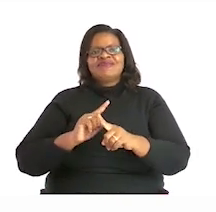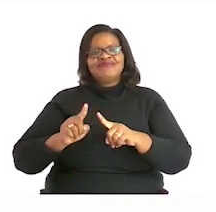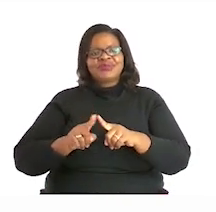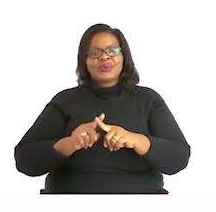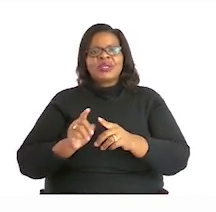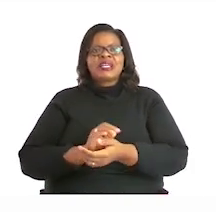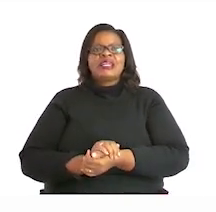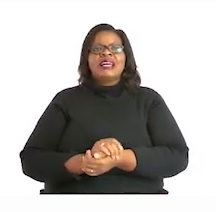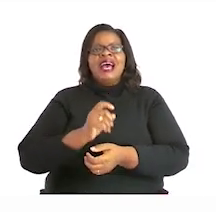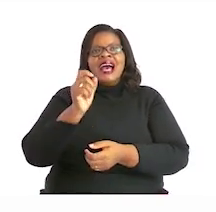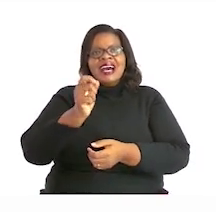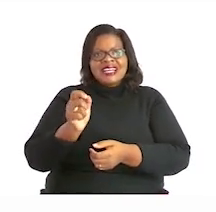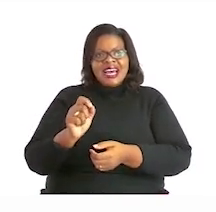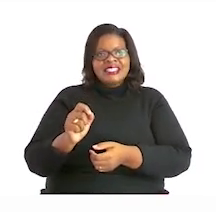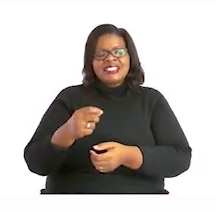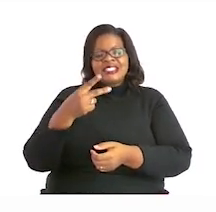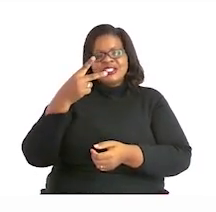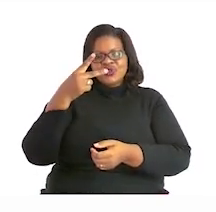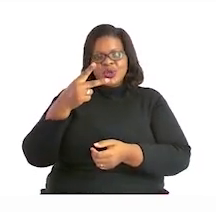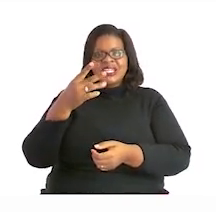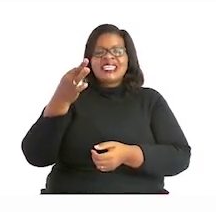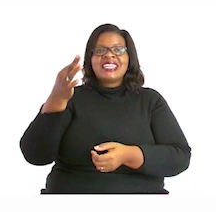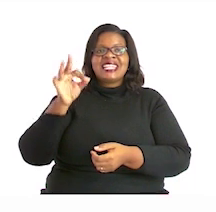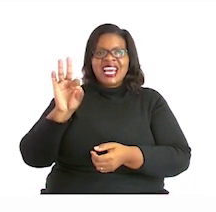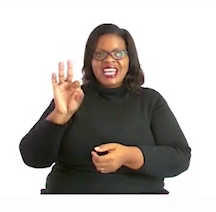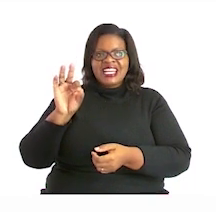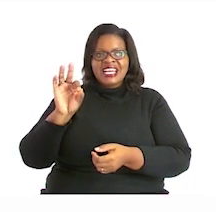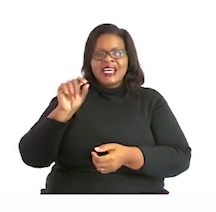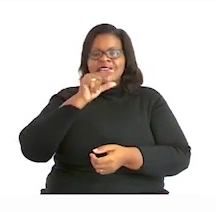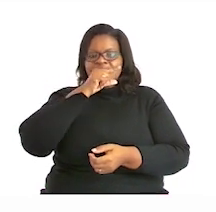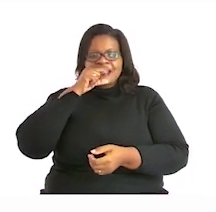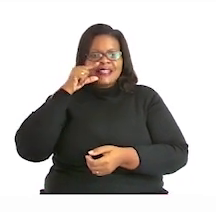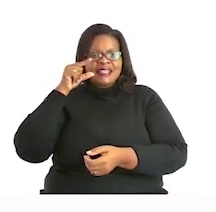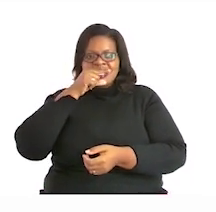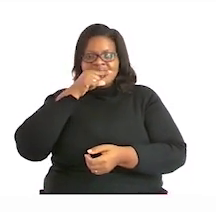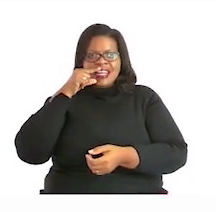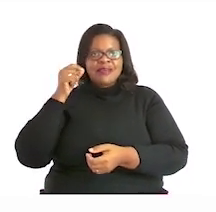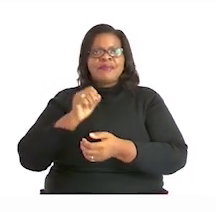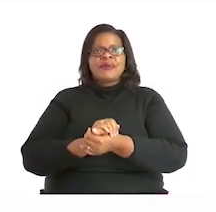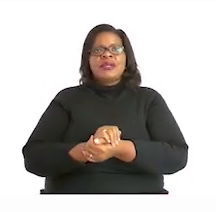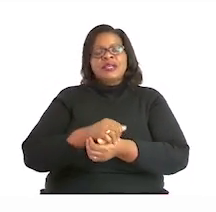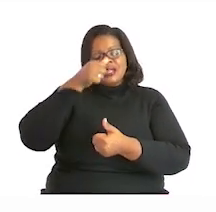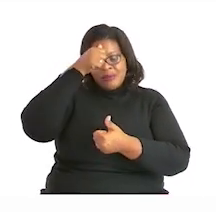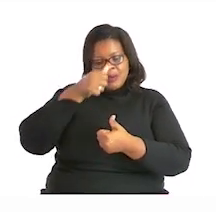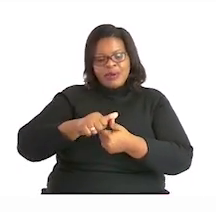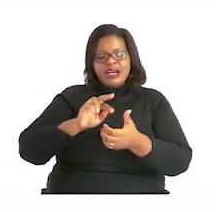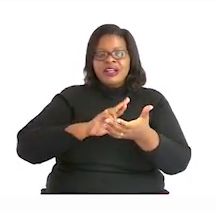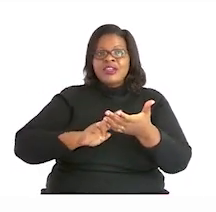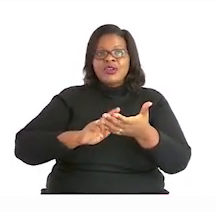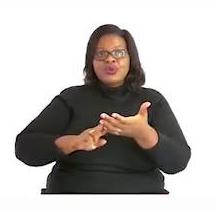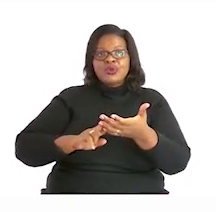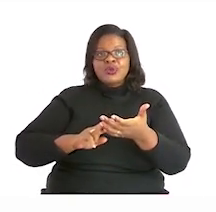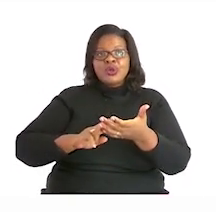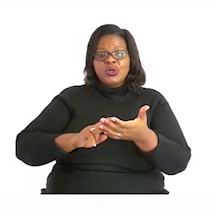29 in words. Here, they want us to write in words. Remember the rule. Check